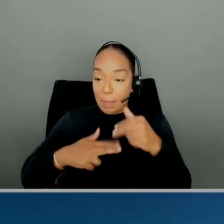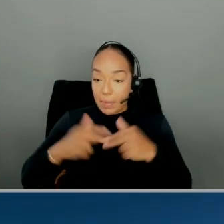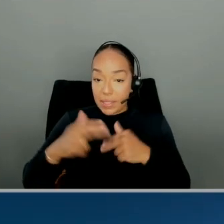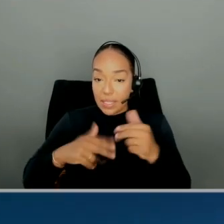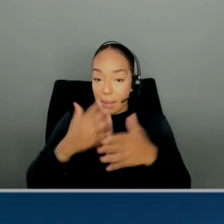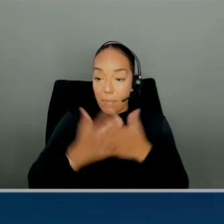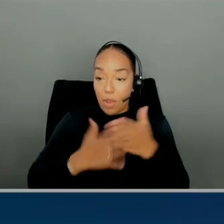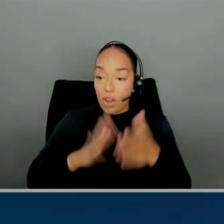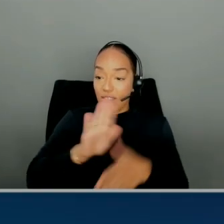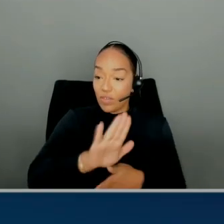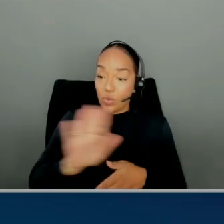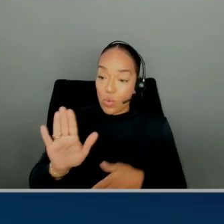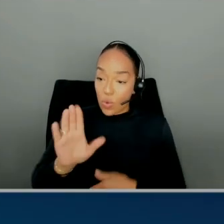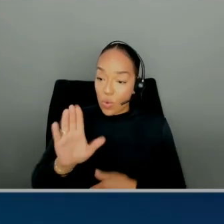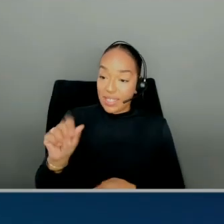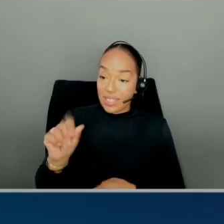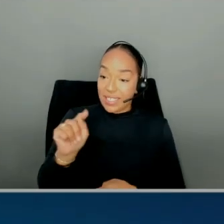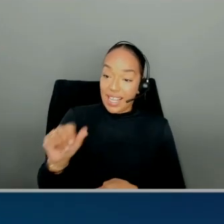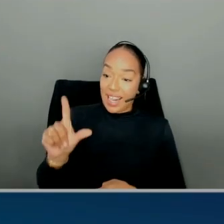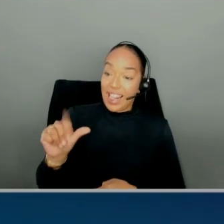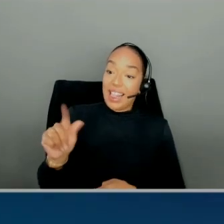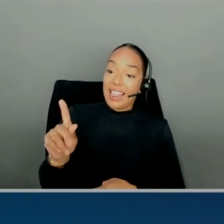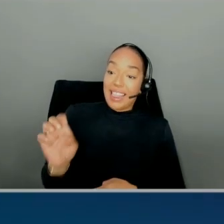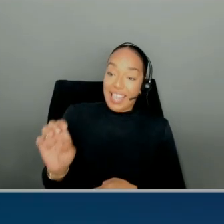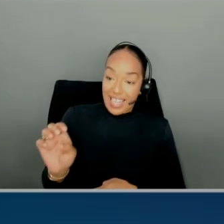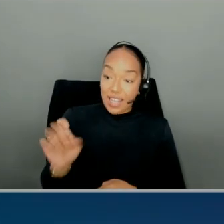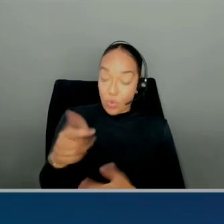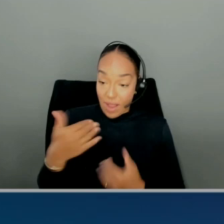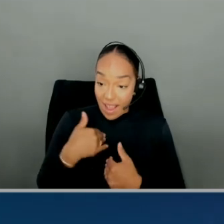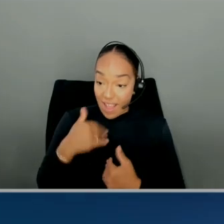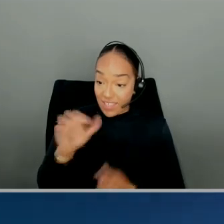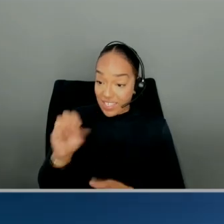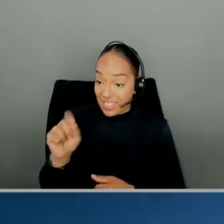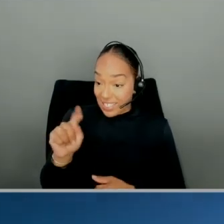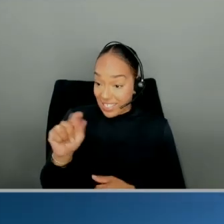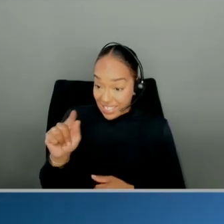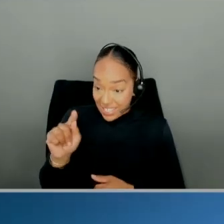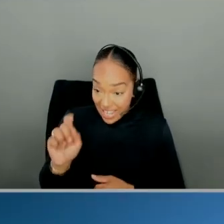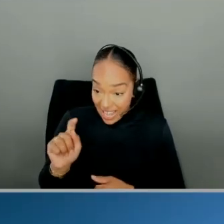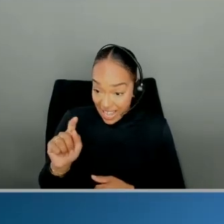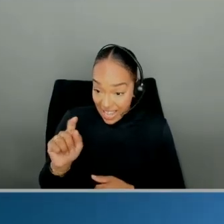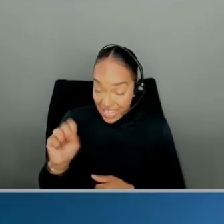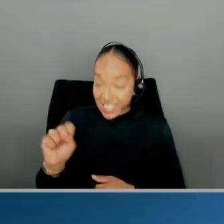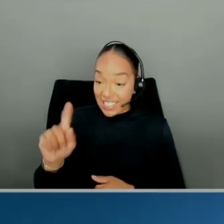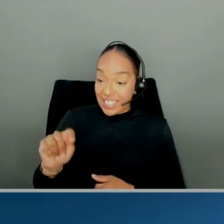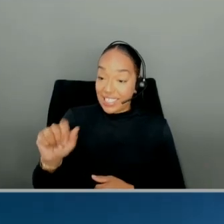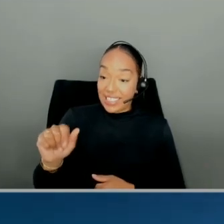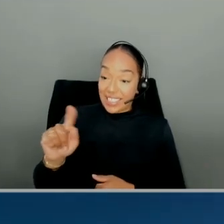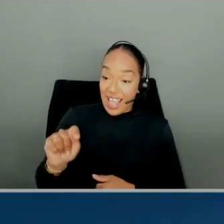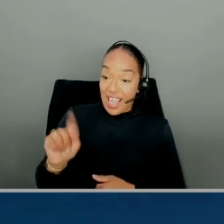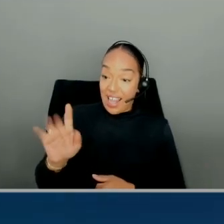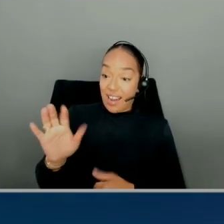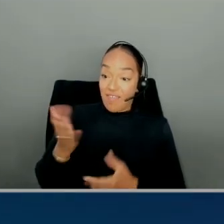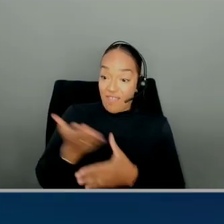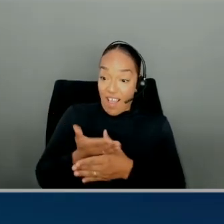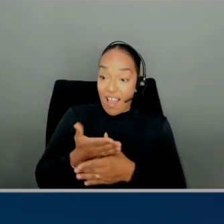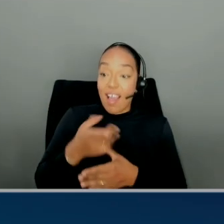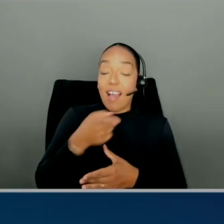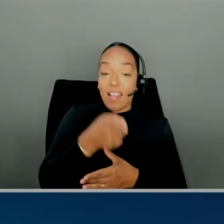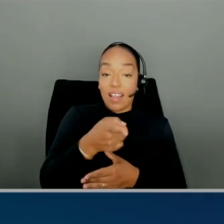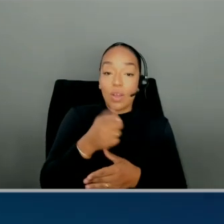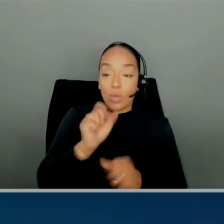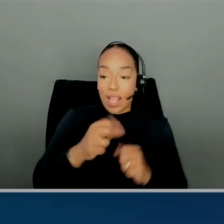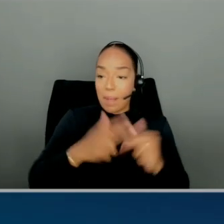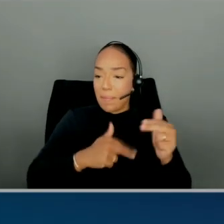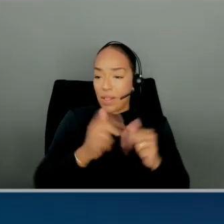data lake, right? Once you have the stats file, and building of that is pretty simple, all you need to